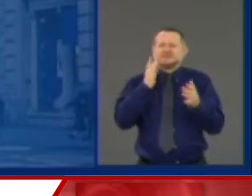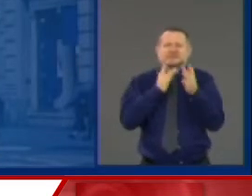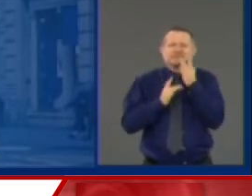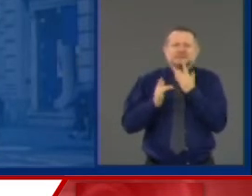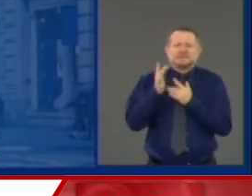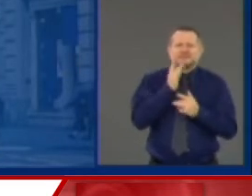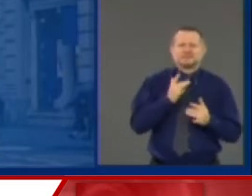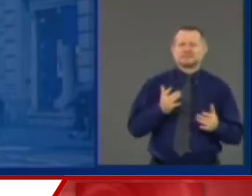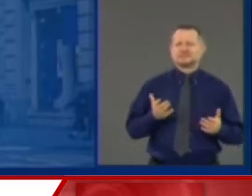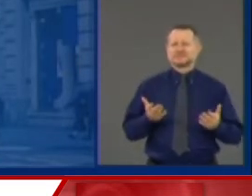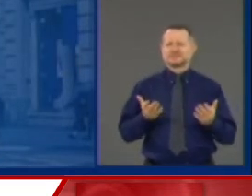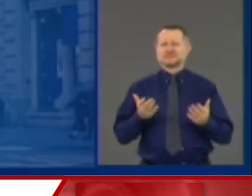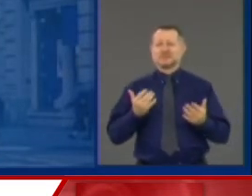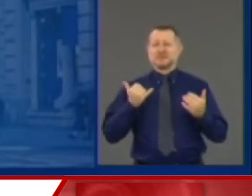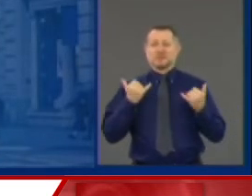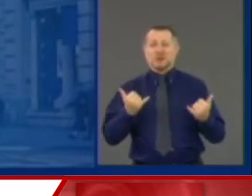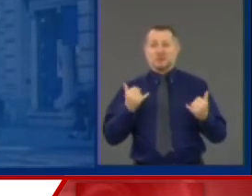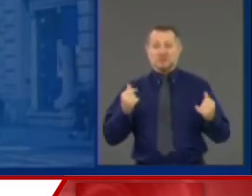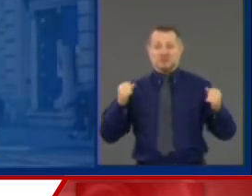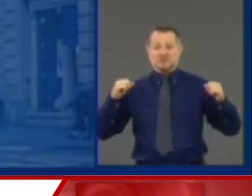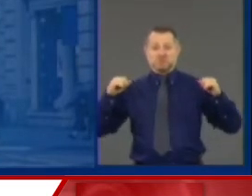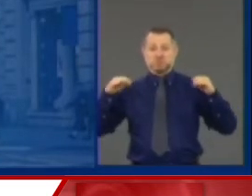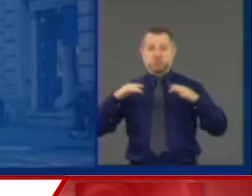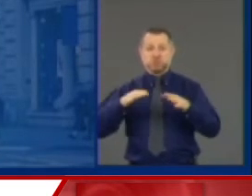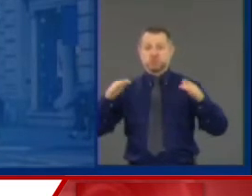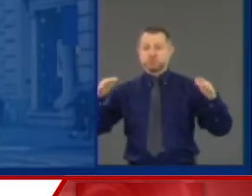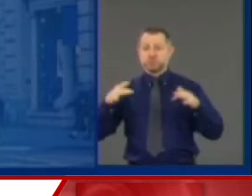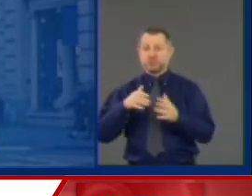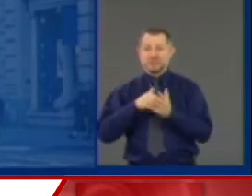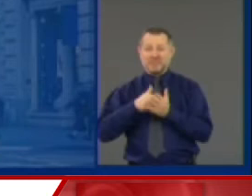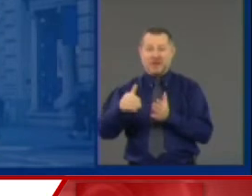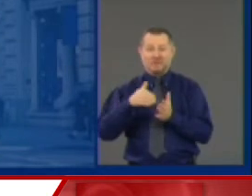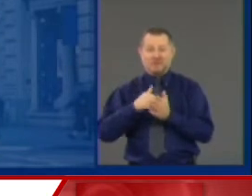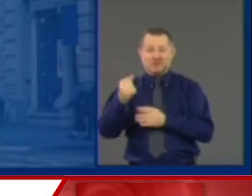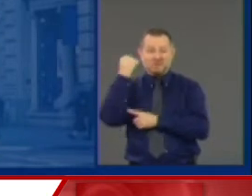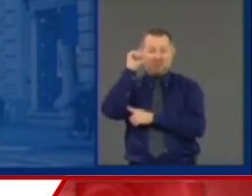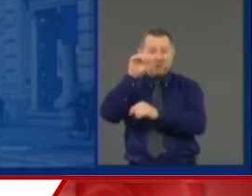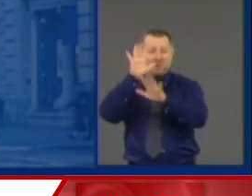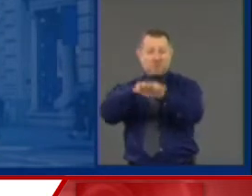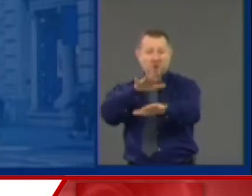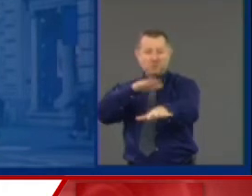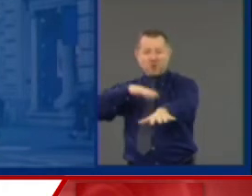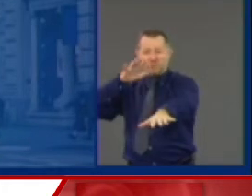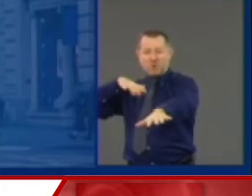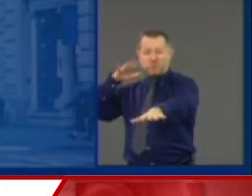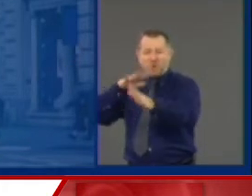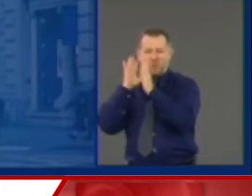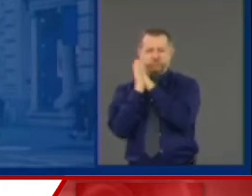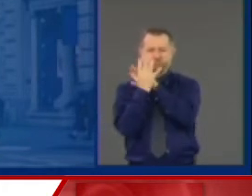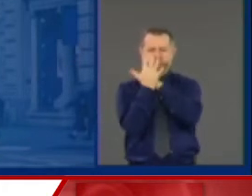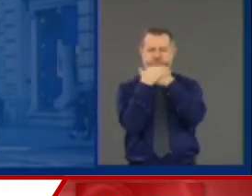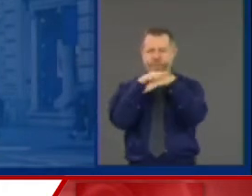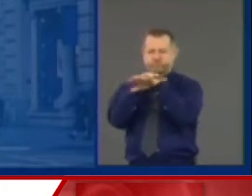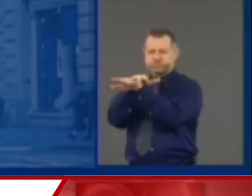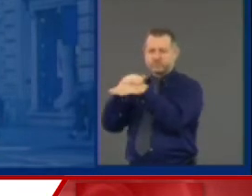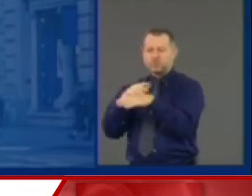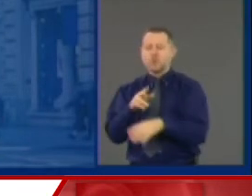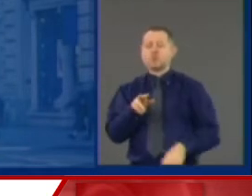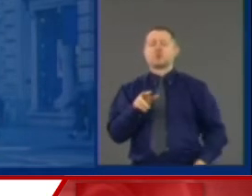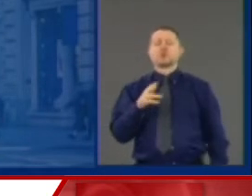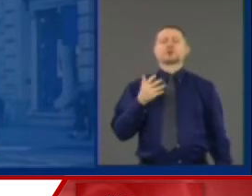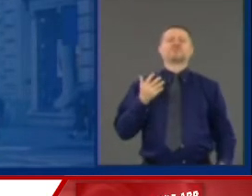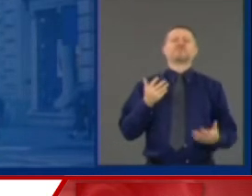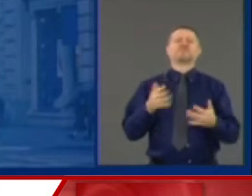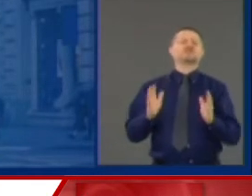mass gatherings with thousands of people in close proximity, one week